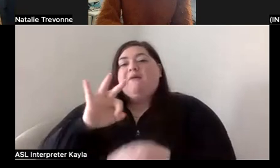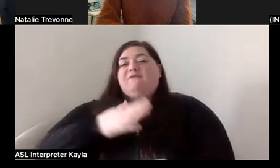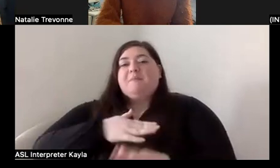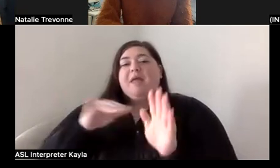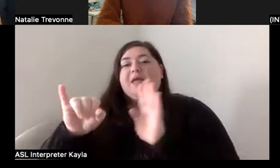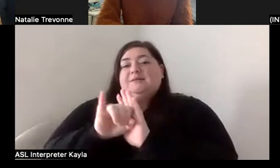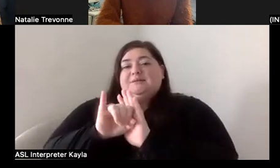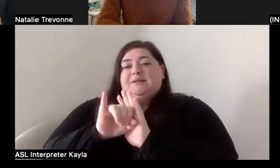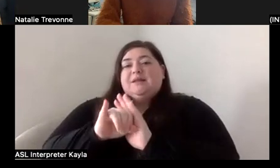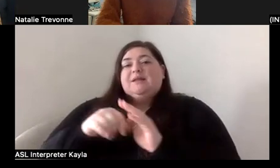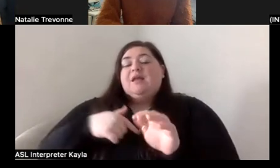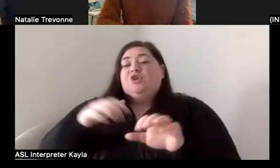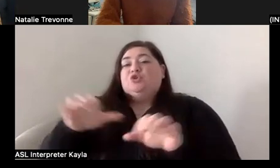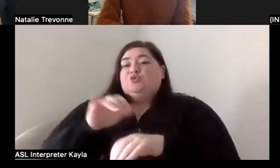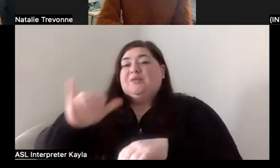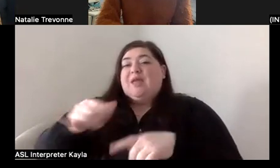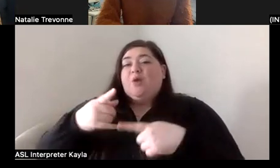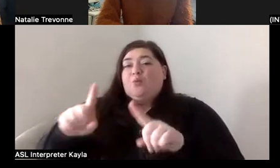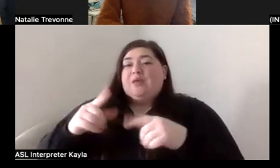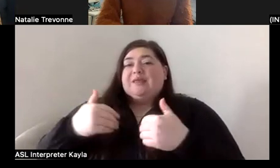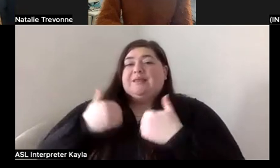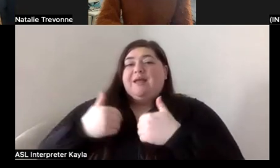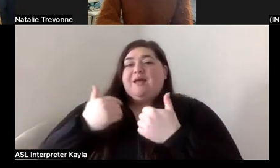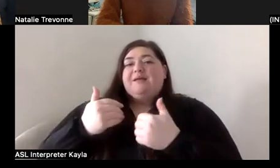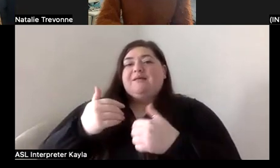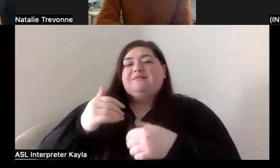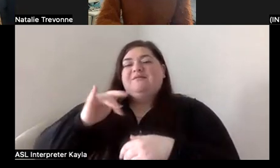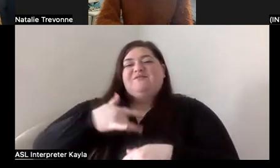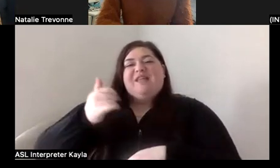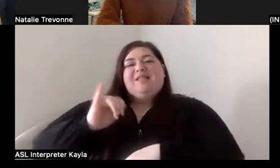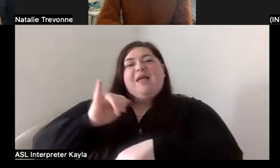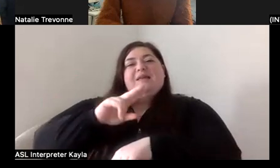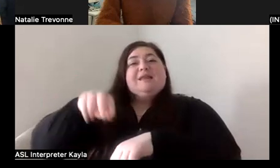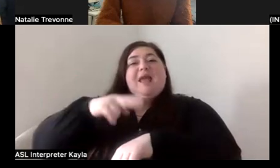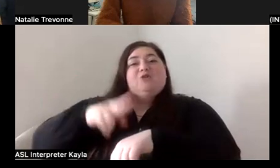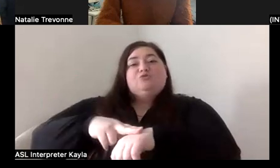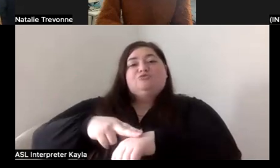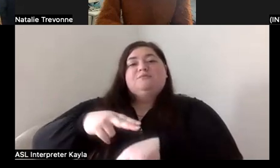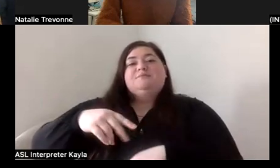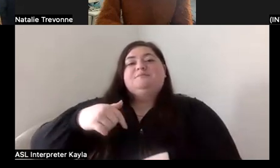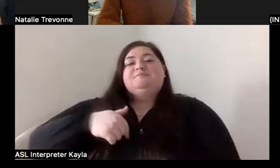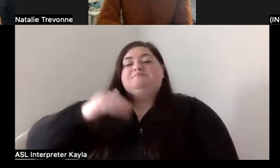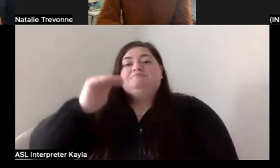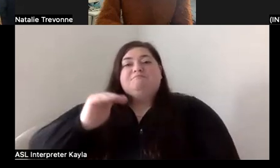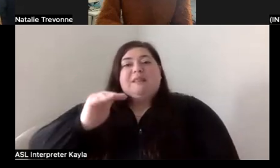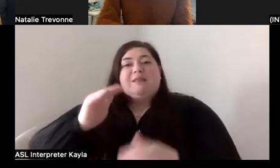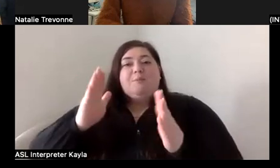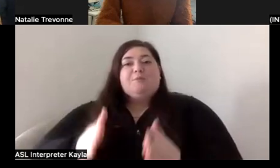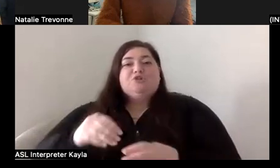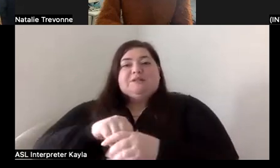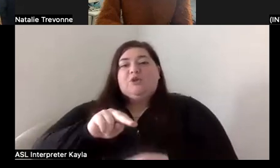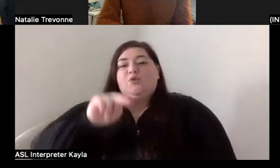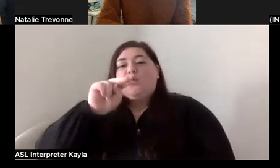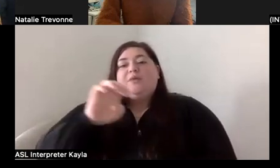fact that I was doing it at a young age, it was, you know, partially instinctual just as a little person growing up in the Northeast. And you kind of, you know,